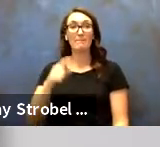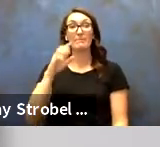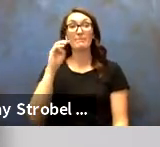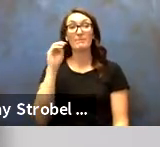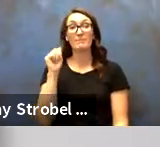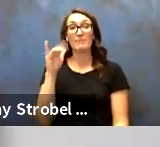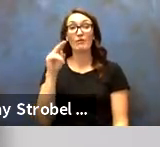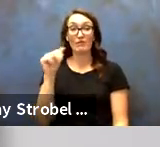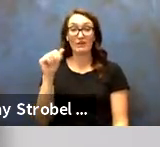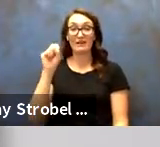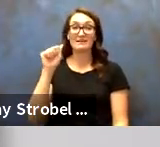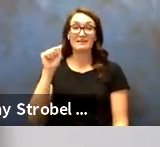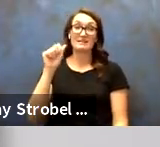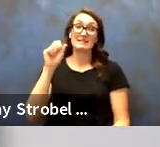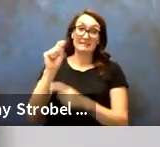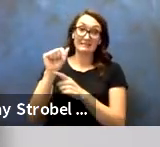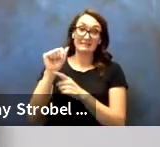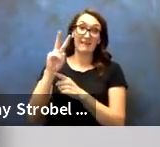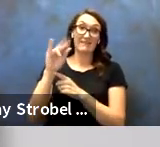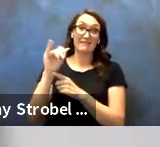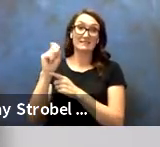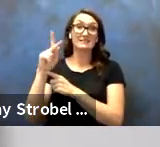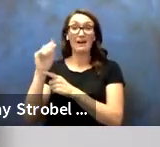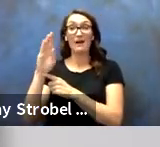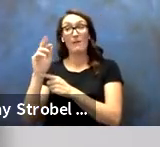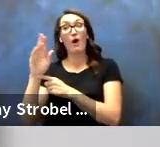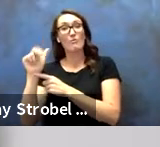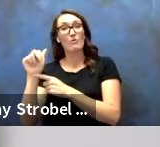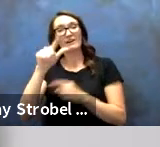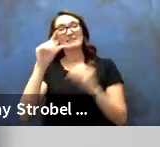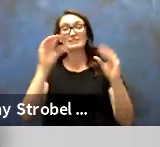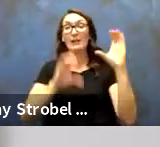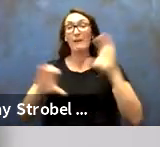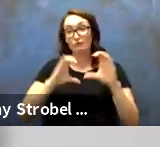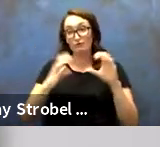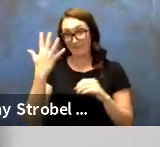Marina Savitska-Barba, Chemistry Instructor, five years.